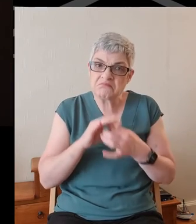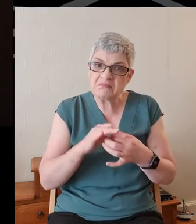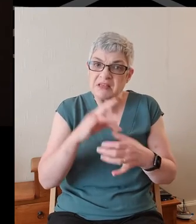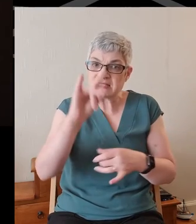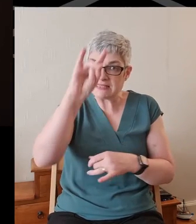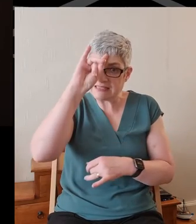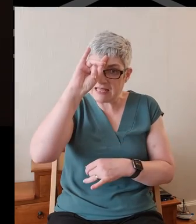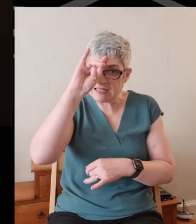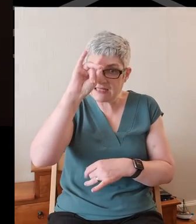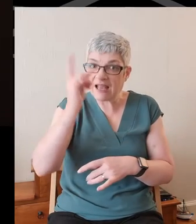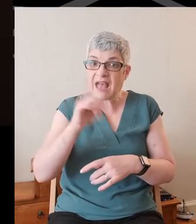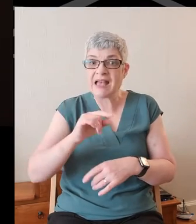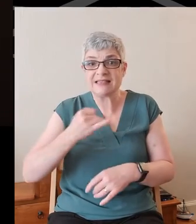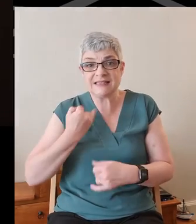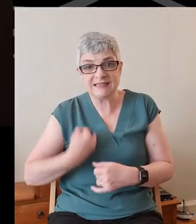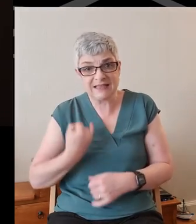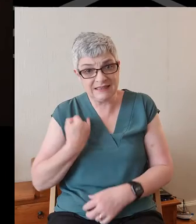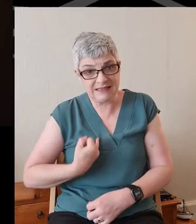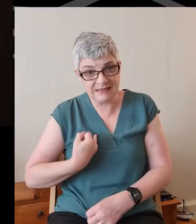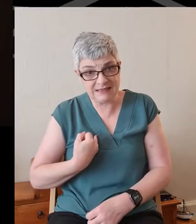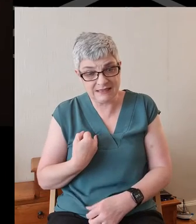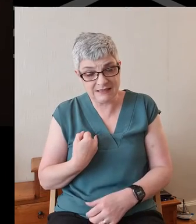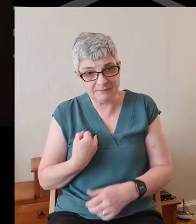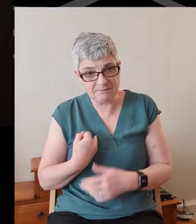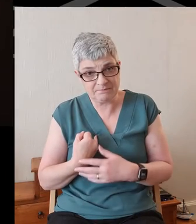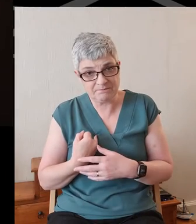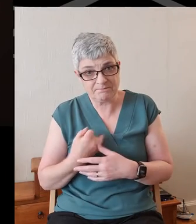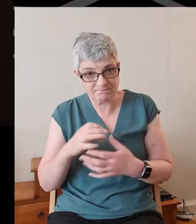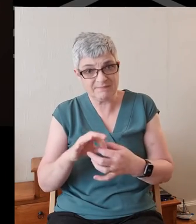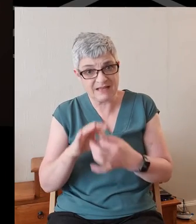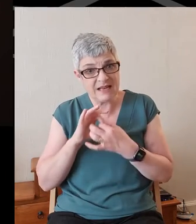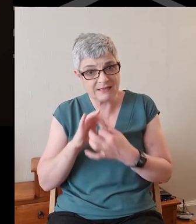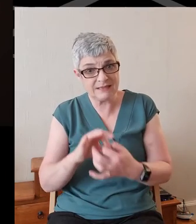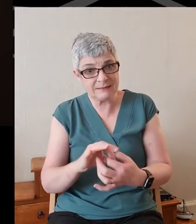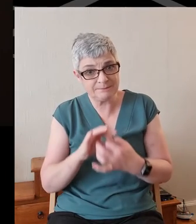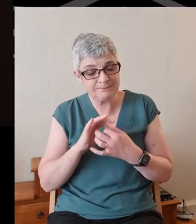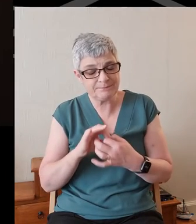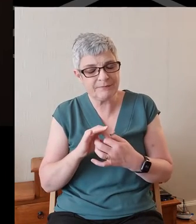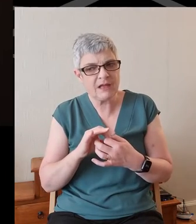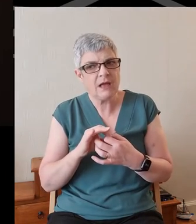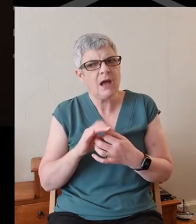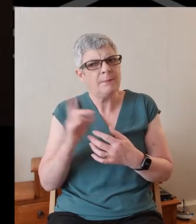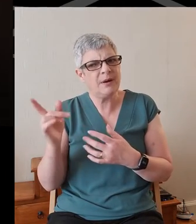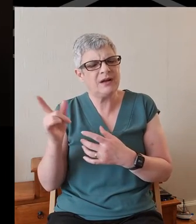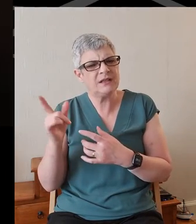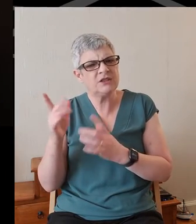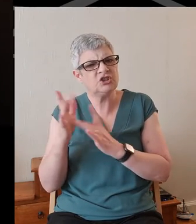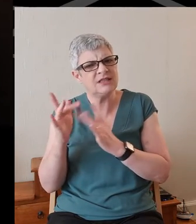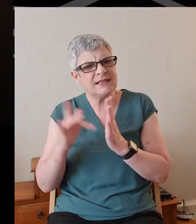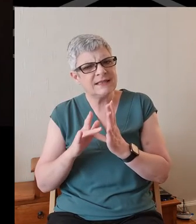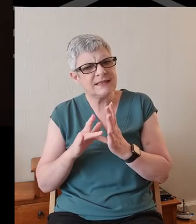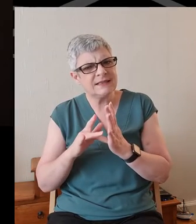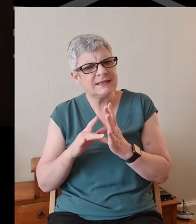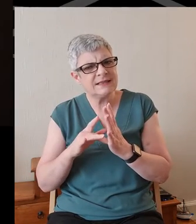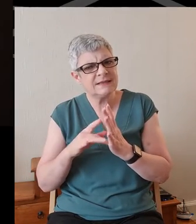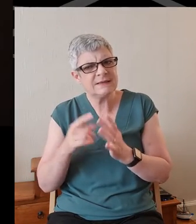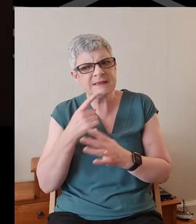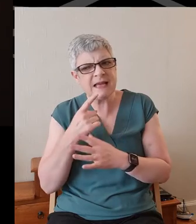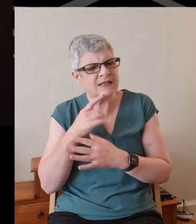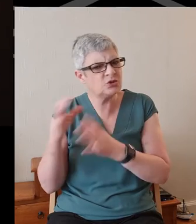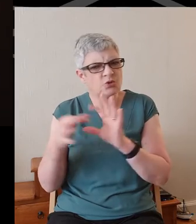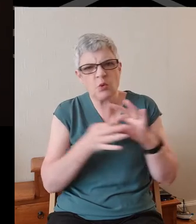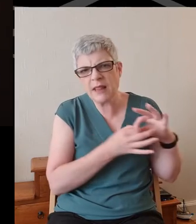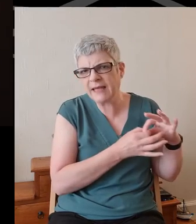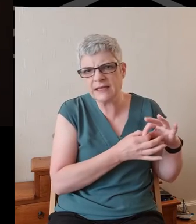sickness. But elsewhere, Jesus has denied that there's a direct correlation or